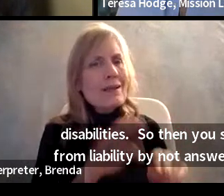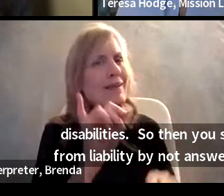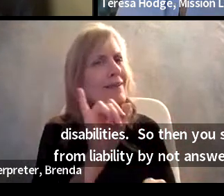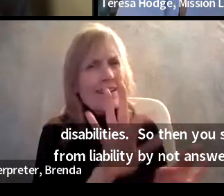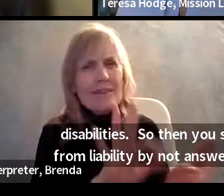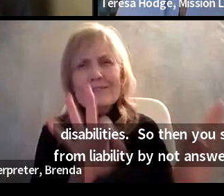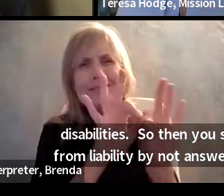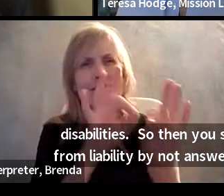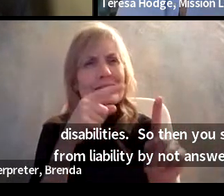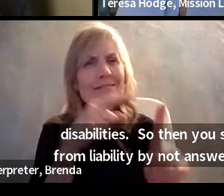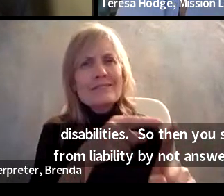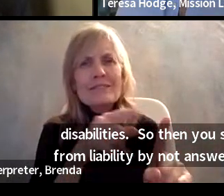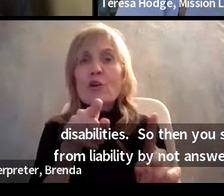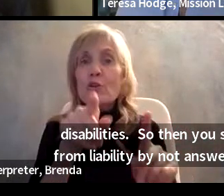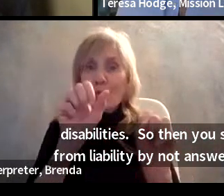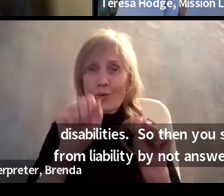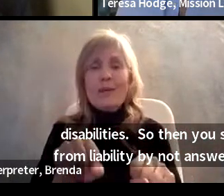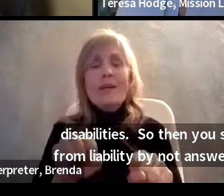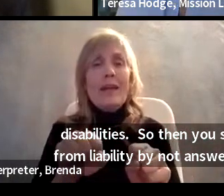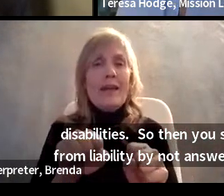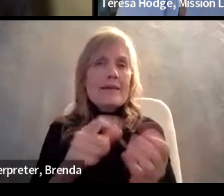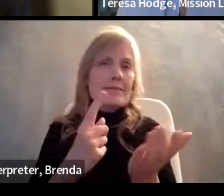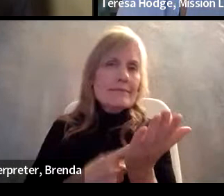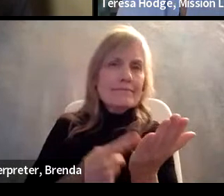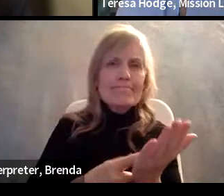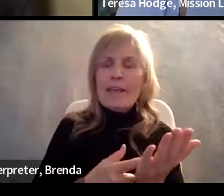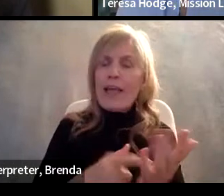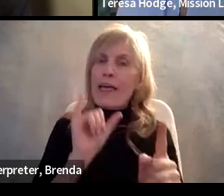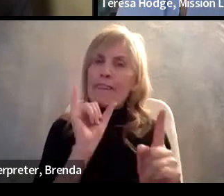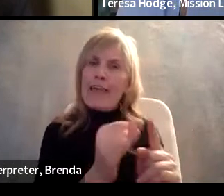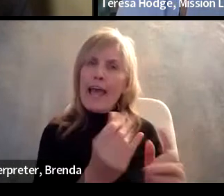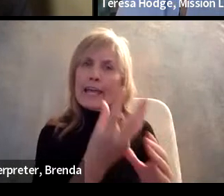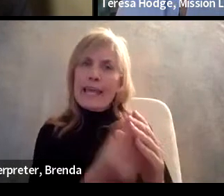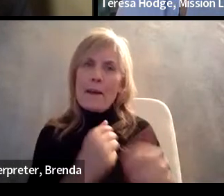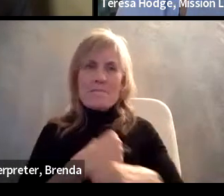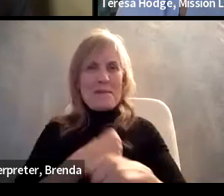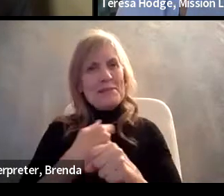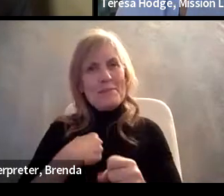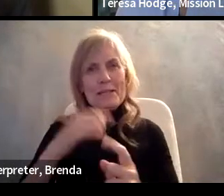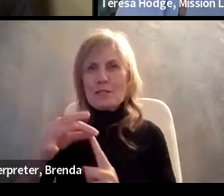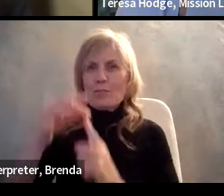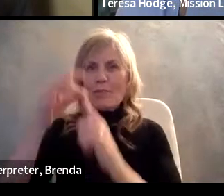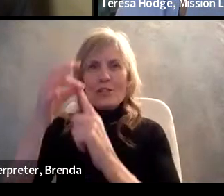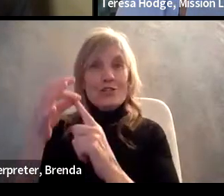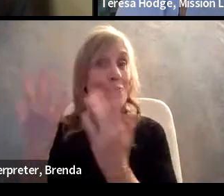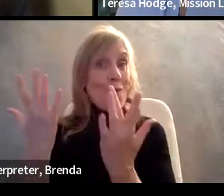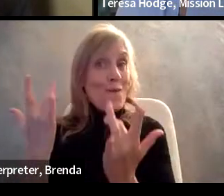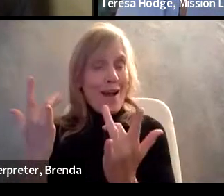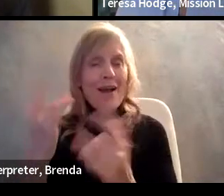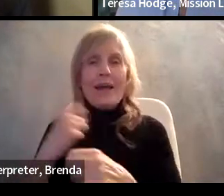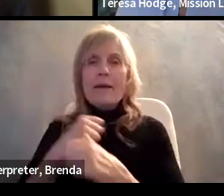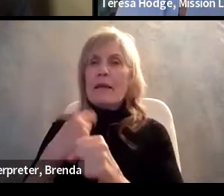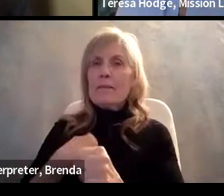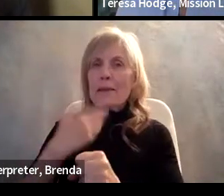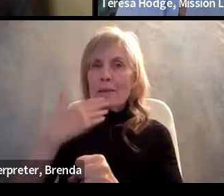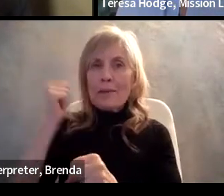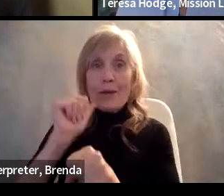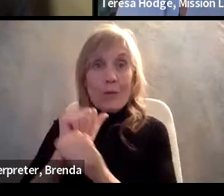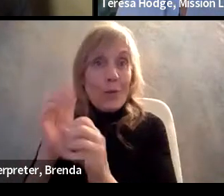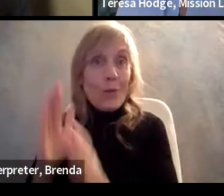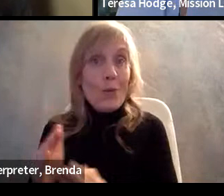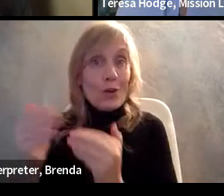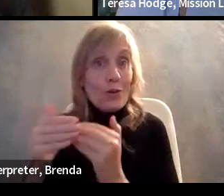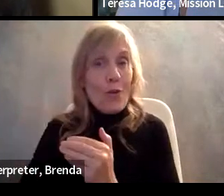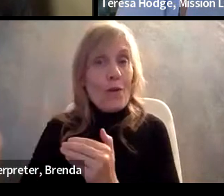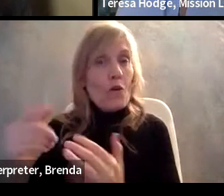that, about that gap, how it, part of it is what makes you special. And part of it is what made you a better employee going forward. So I